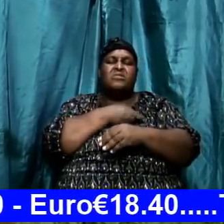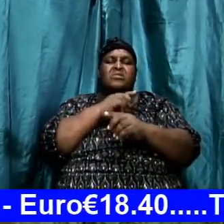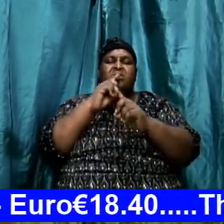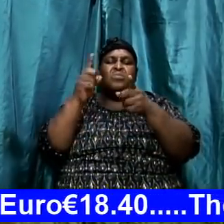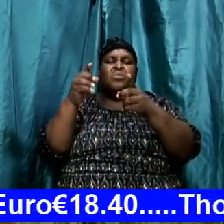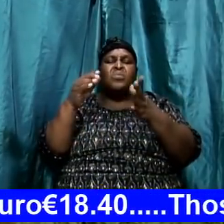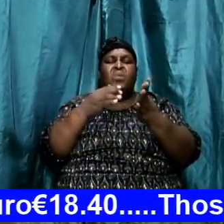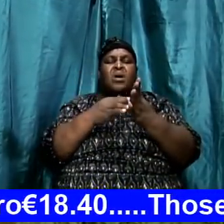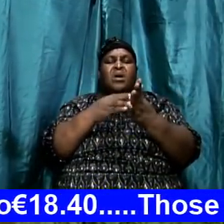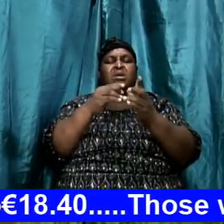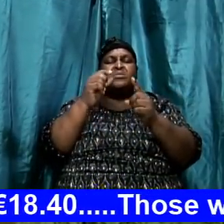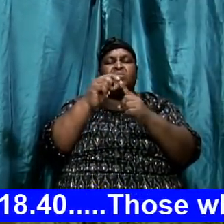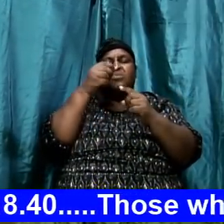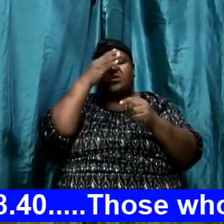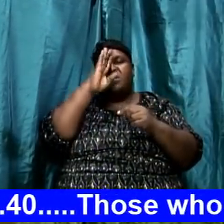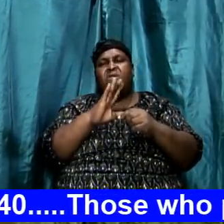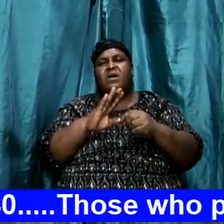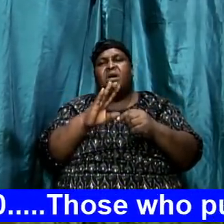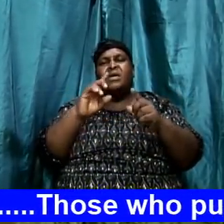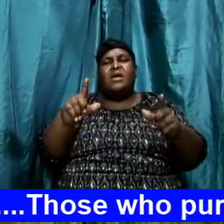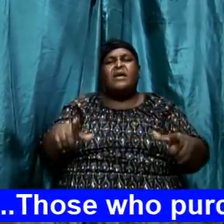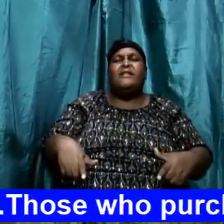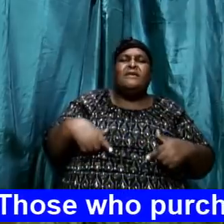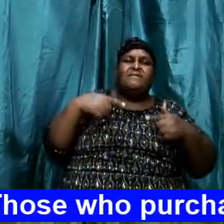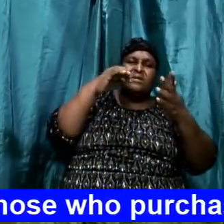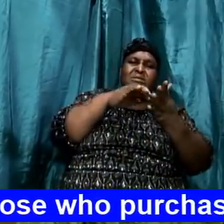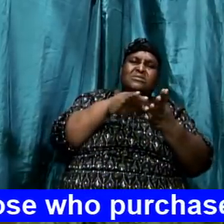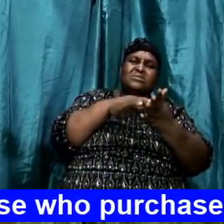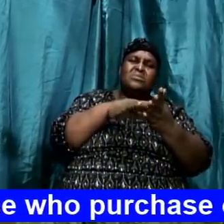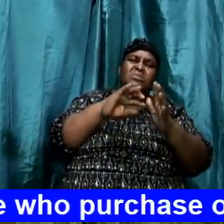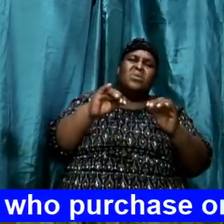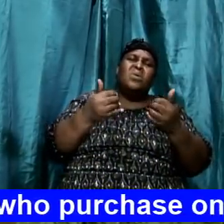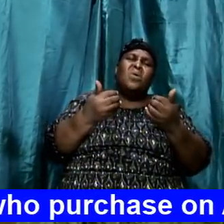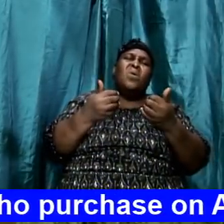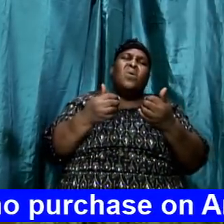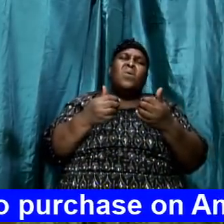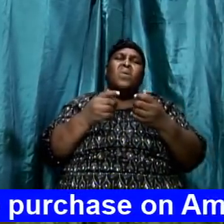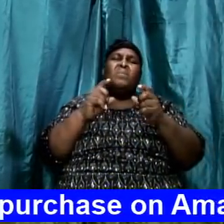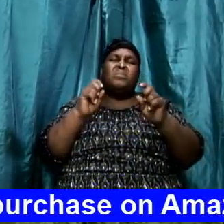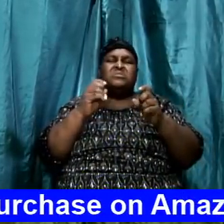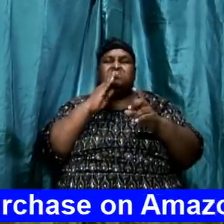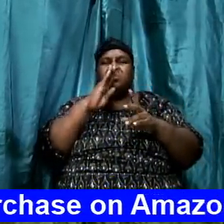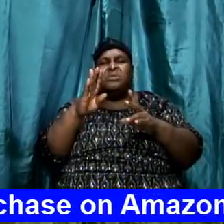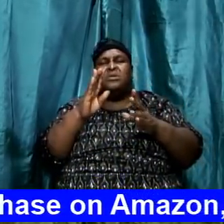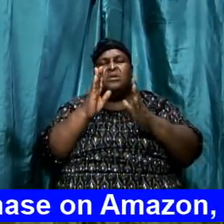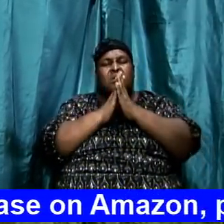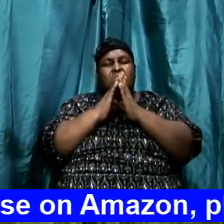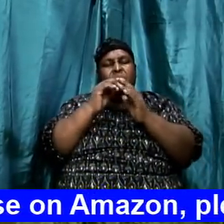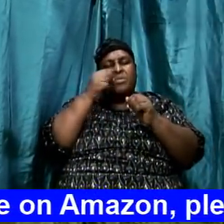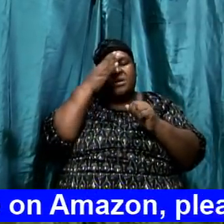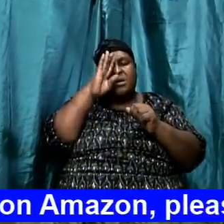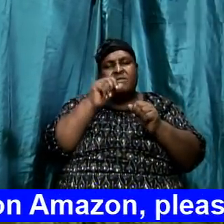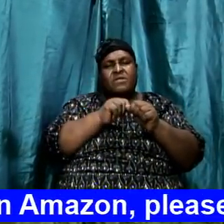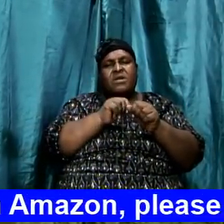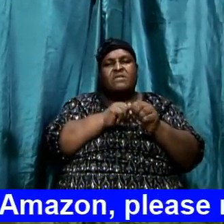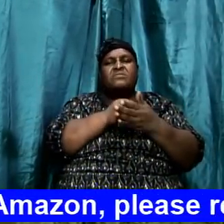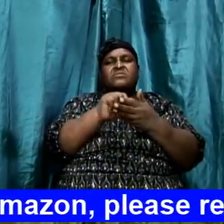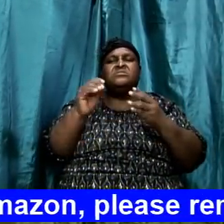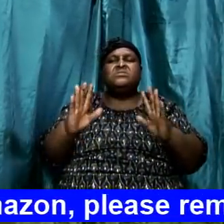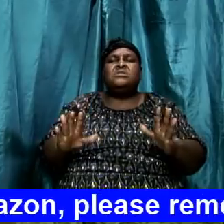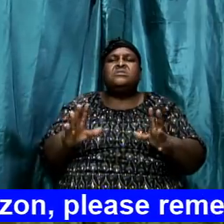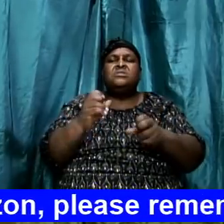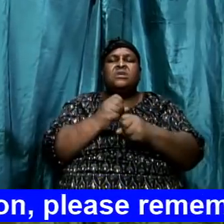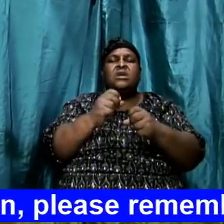go back to the Word of God and apply what it should be and how it should be. I pray God for every saying that will take part in this Bible study